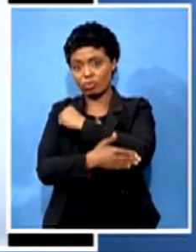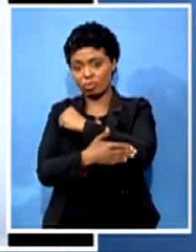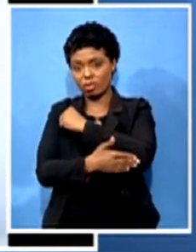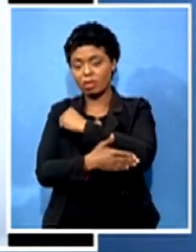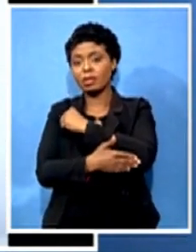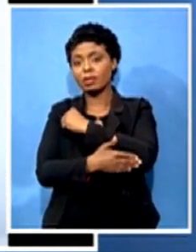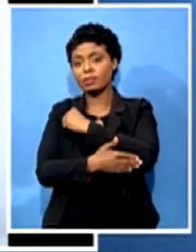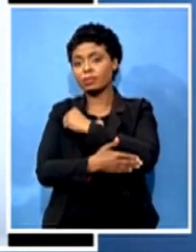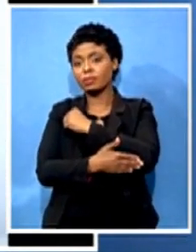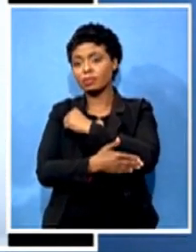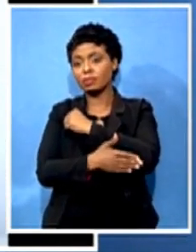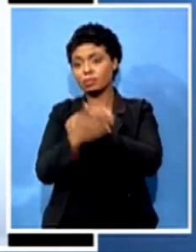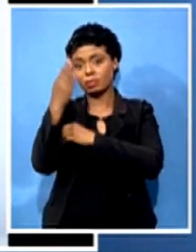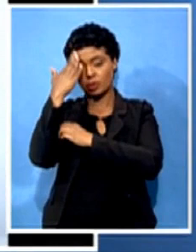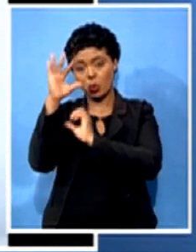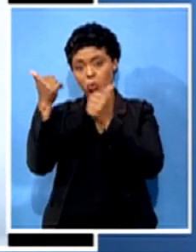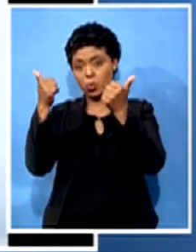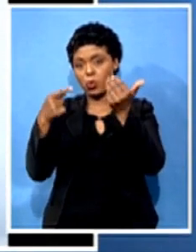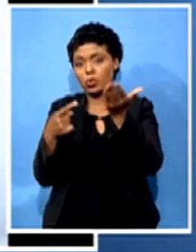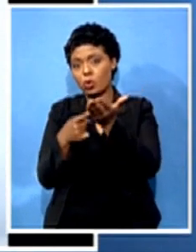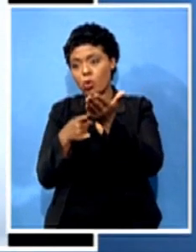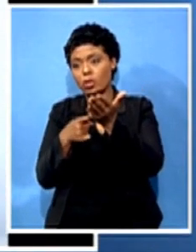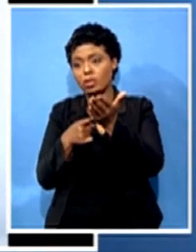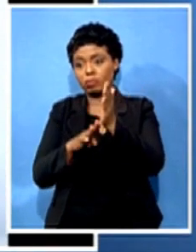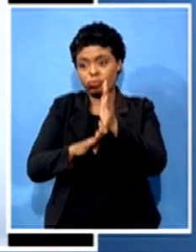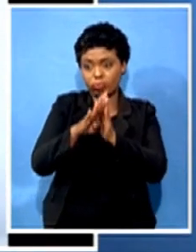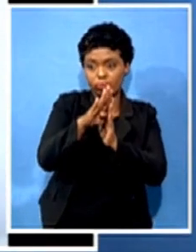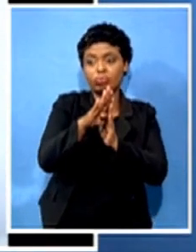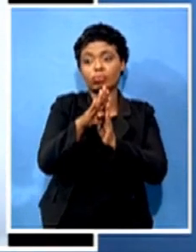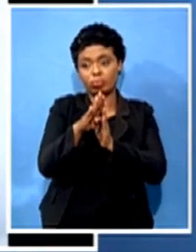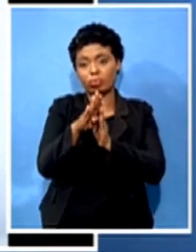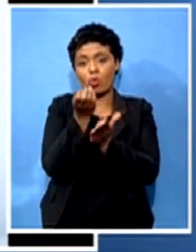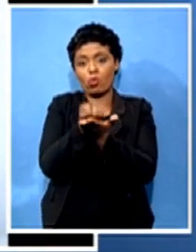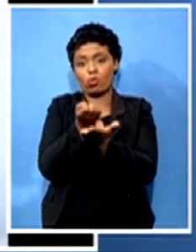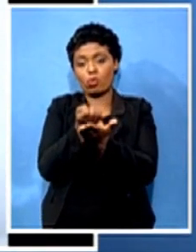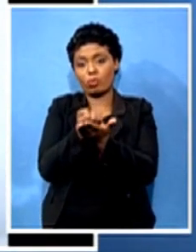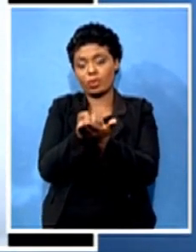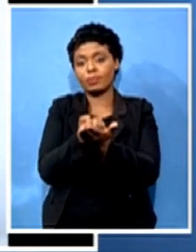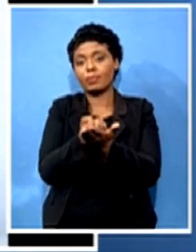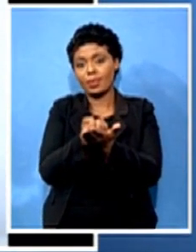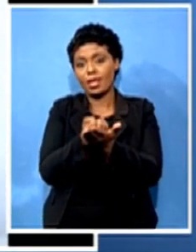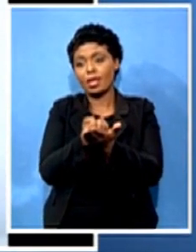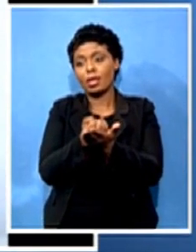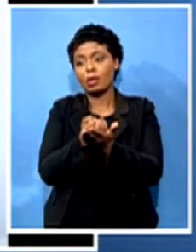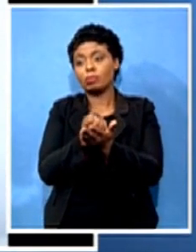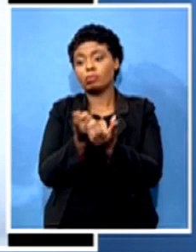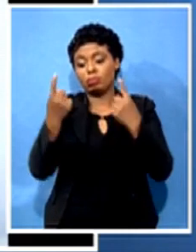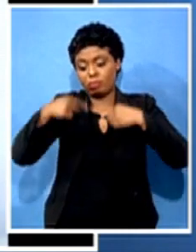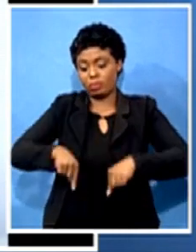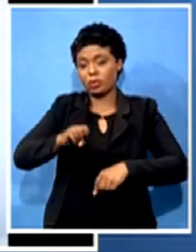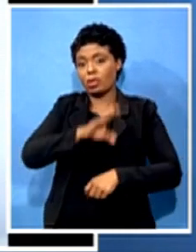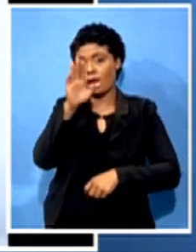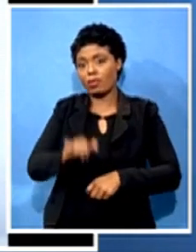countries or economies. So when they set up here, they're able to, you know, bring the technology that they use in the EU in South Africa.